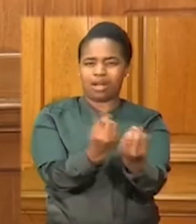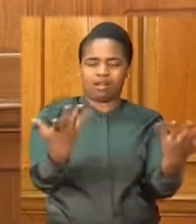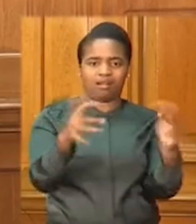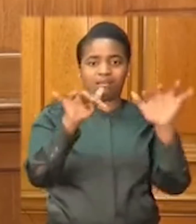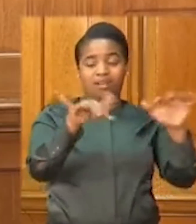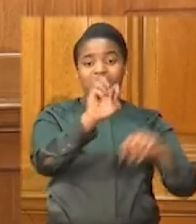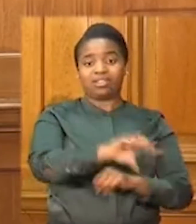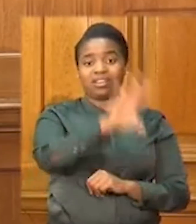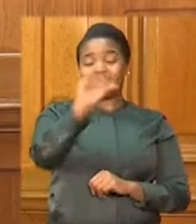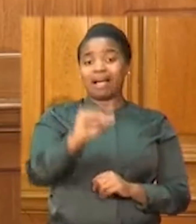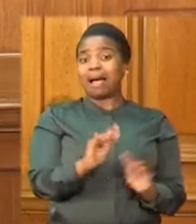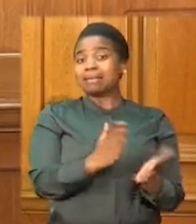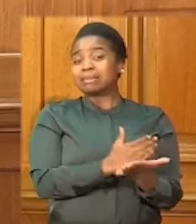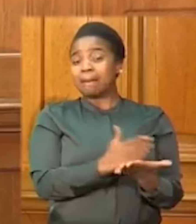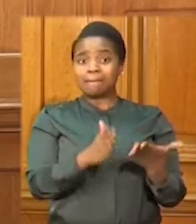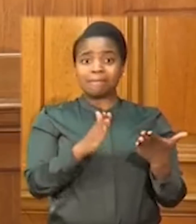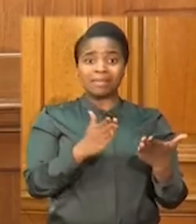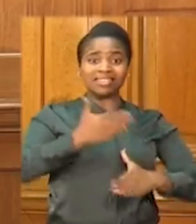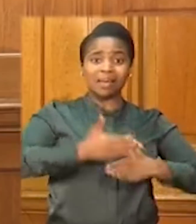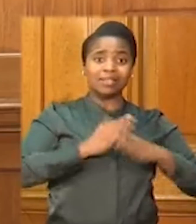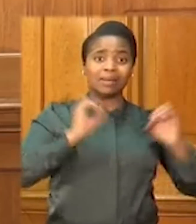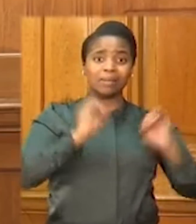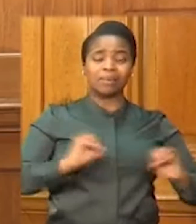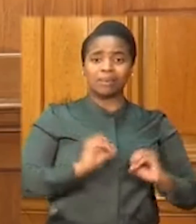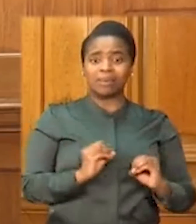employment are struggling to survive.